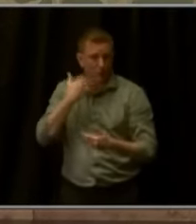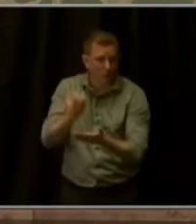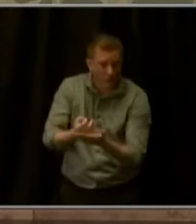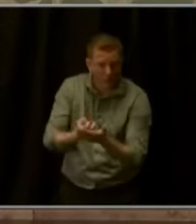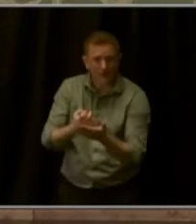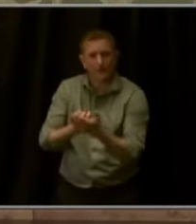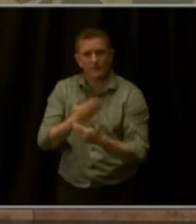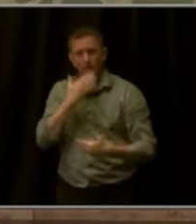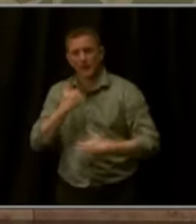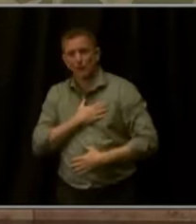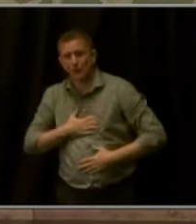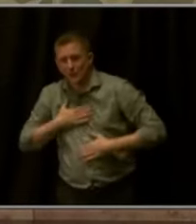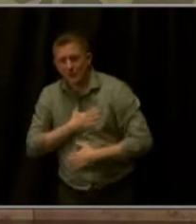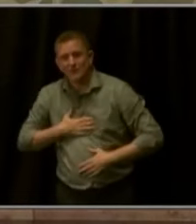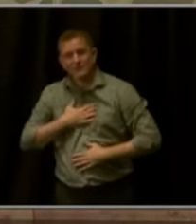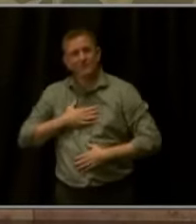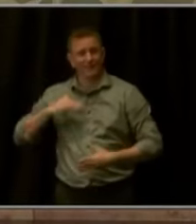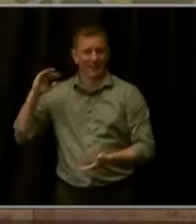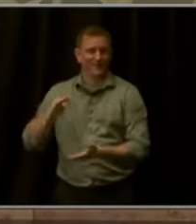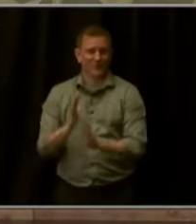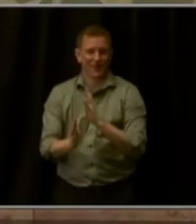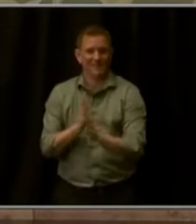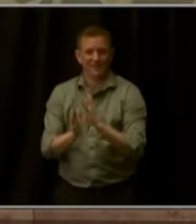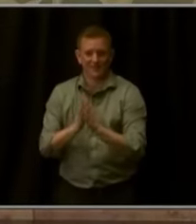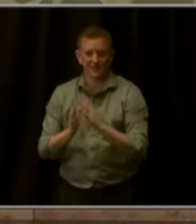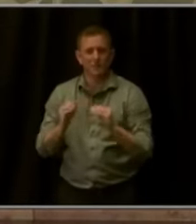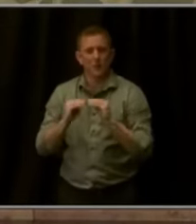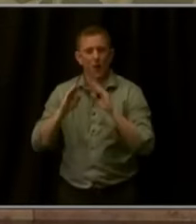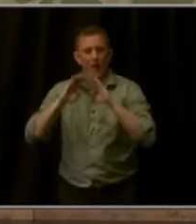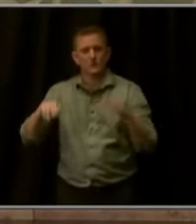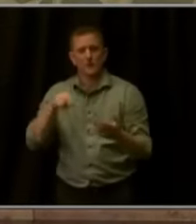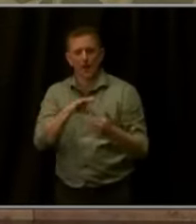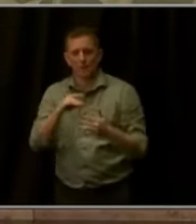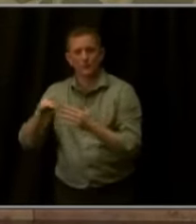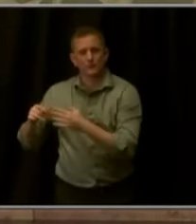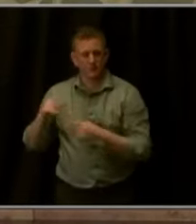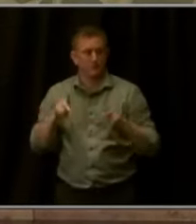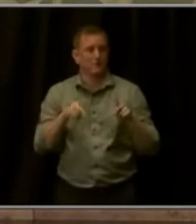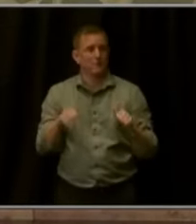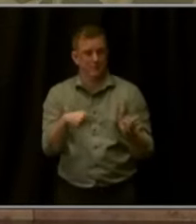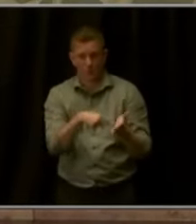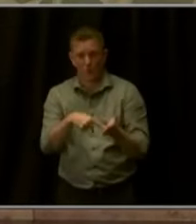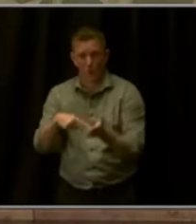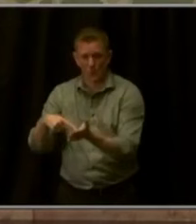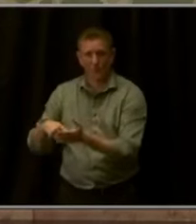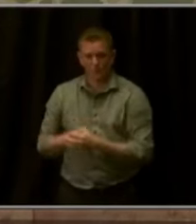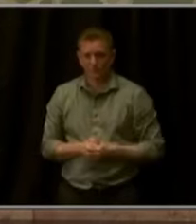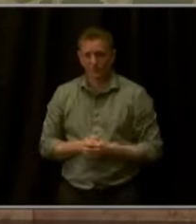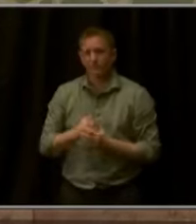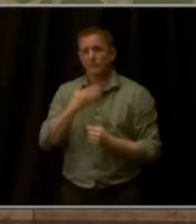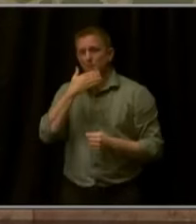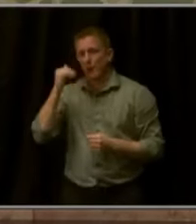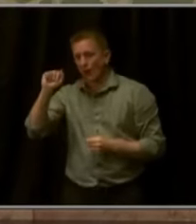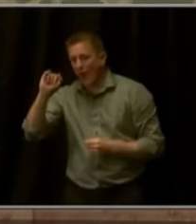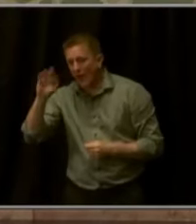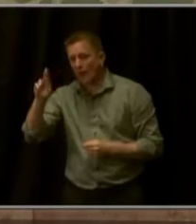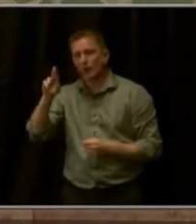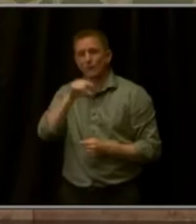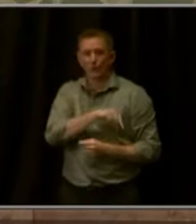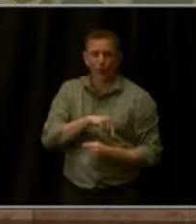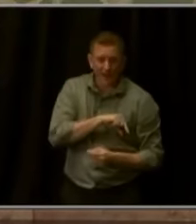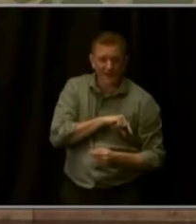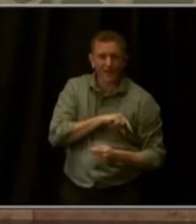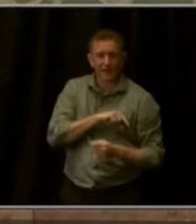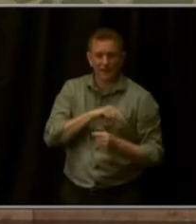less traffic, more housing people can actually afford better air quality, and we want to provide the tools that our communities